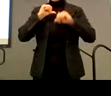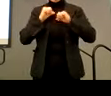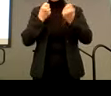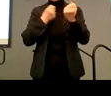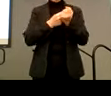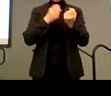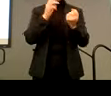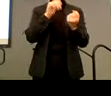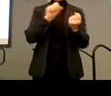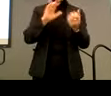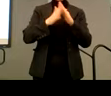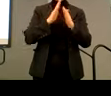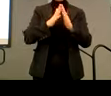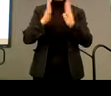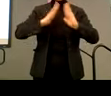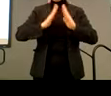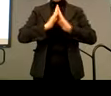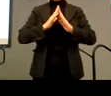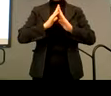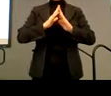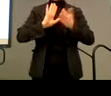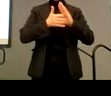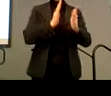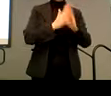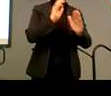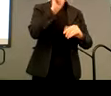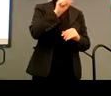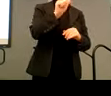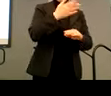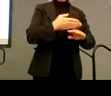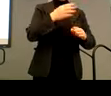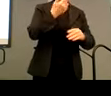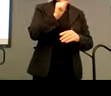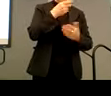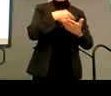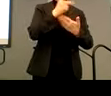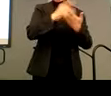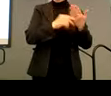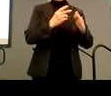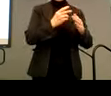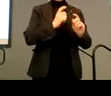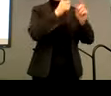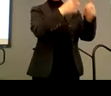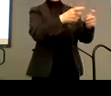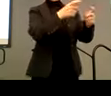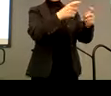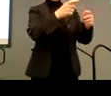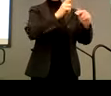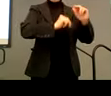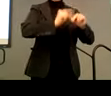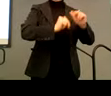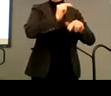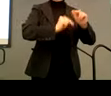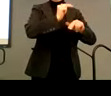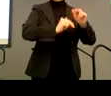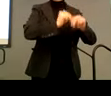towns through our municipal ADA improvement grant program. This grant program supports capital improvements specifically dedicated